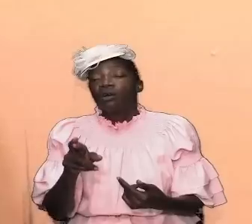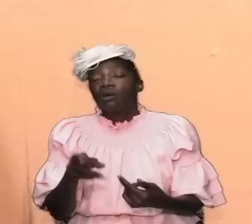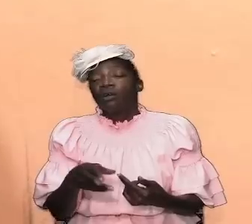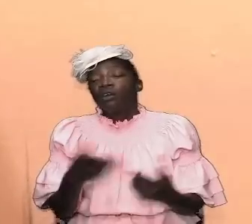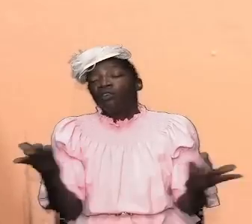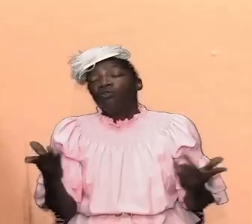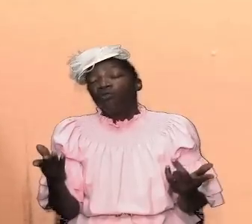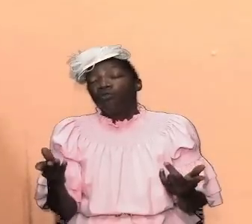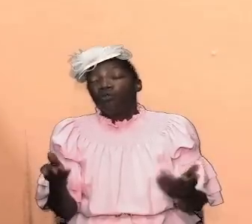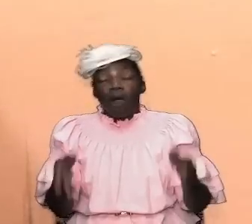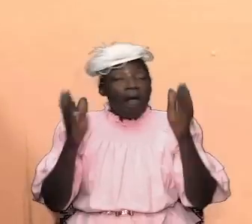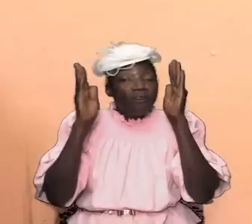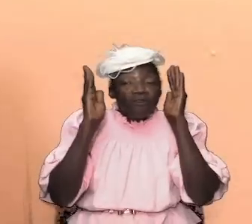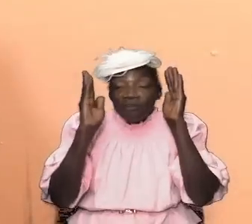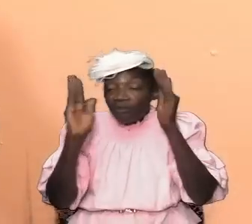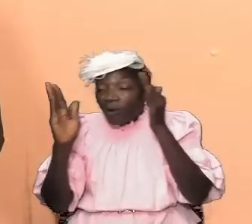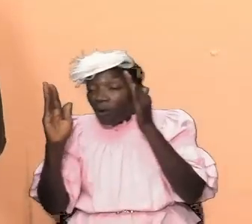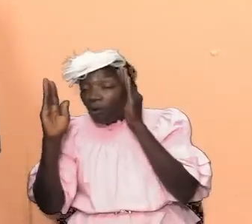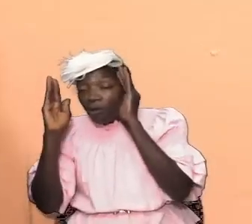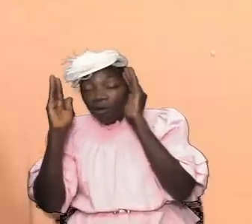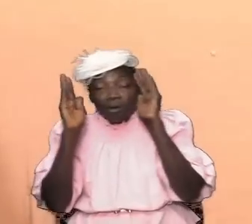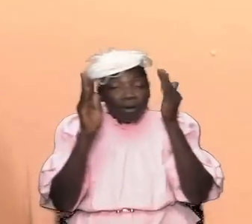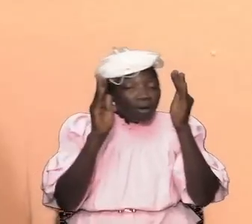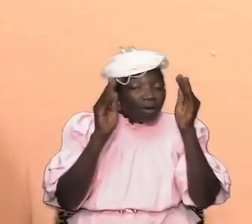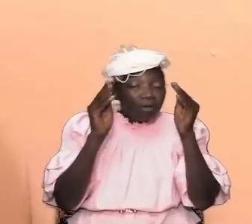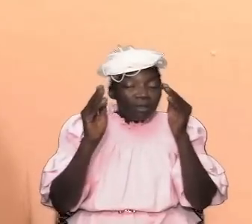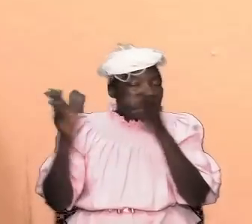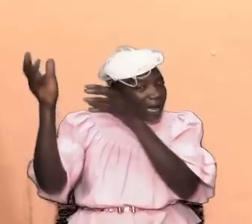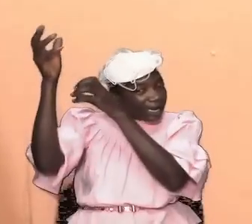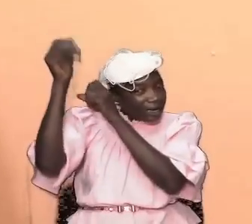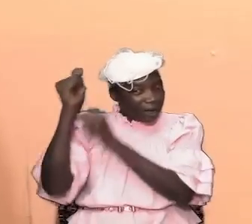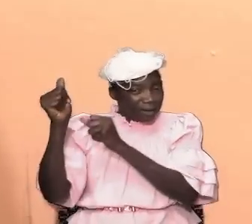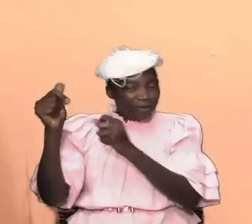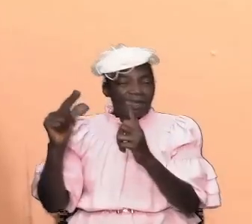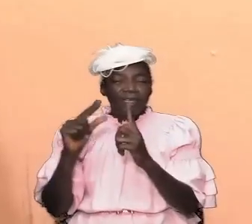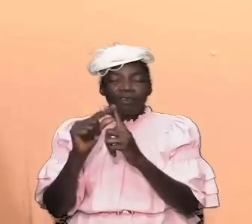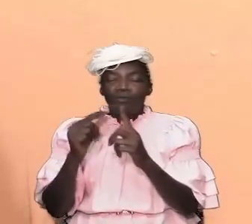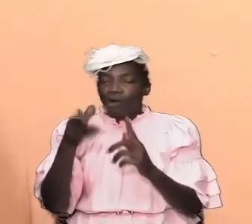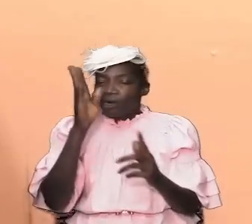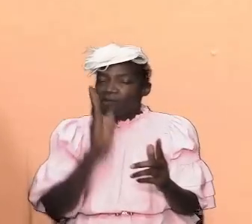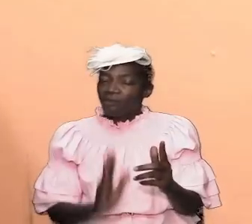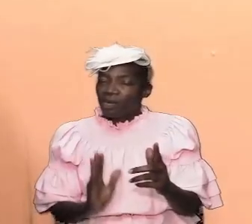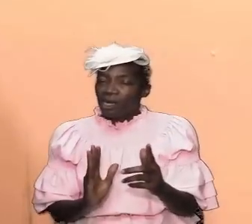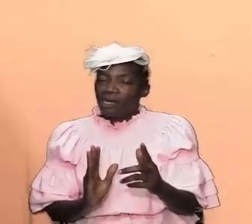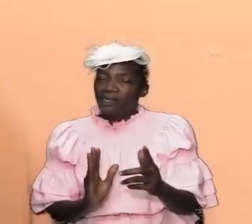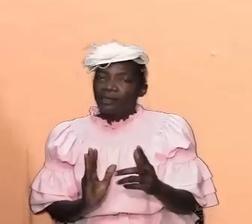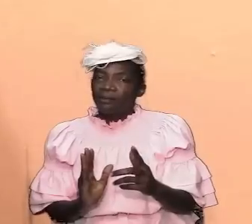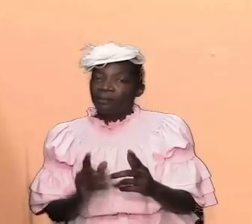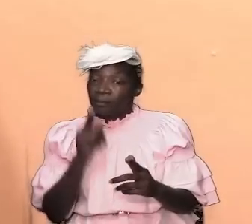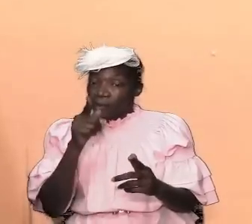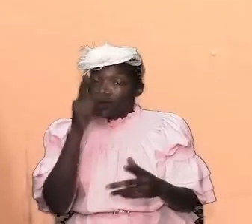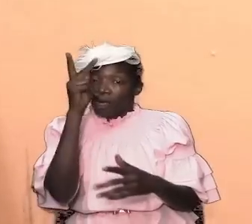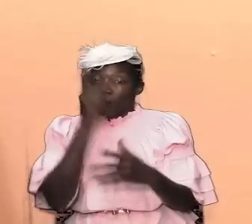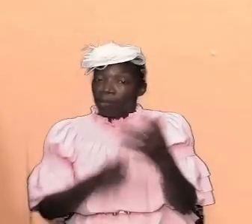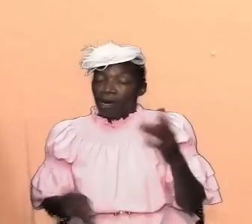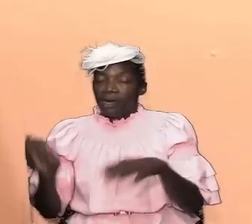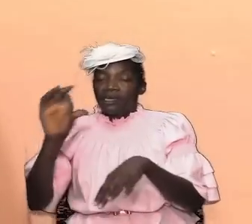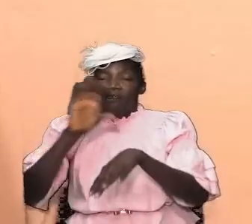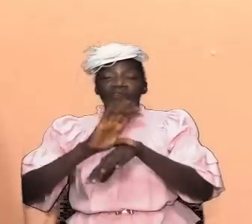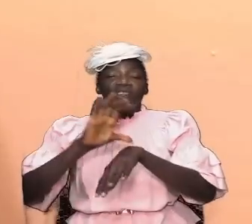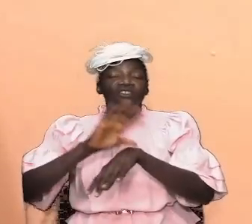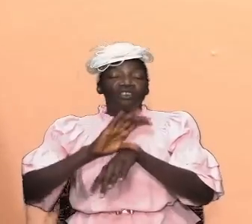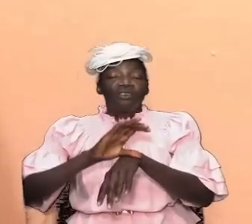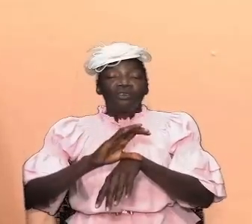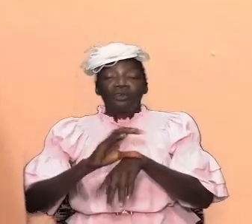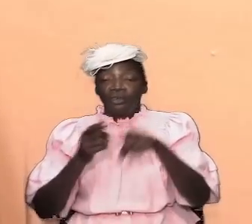steadfast and that are confident in the word of almighty god and that you're a part of the church i